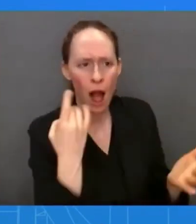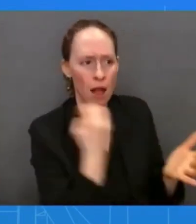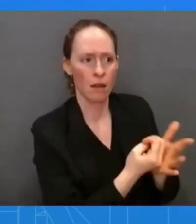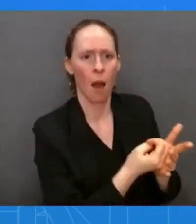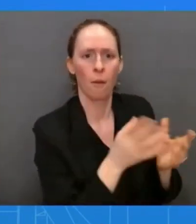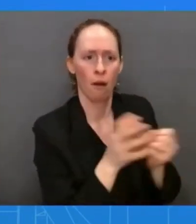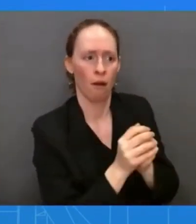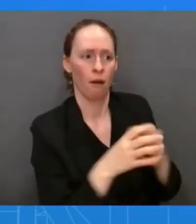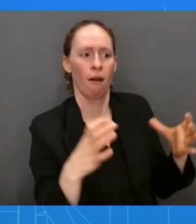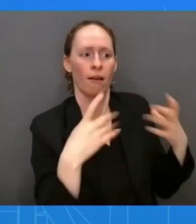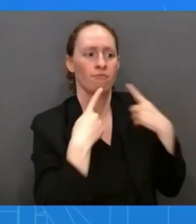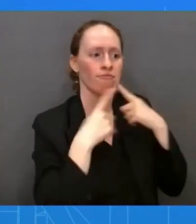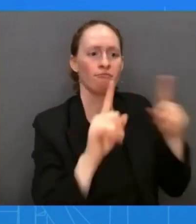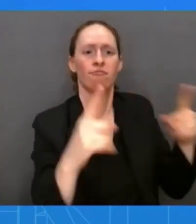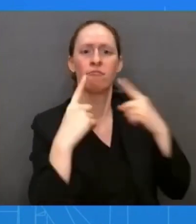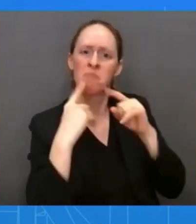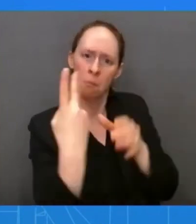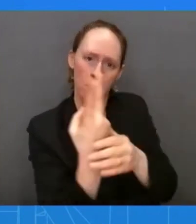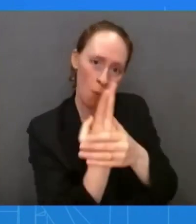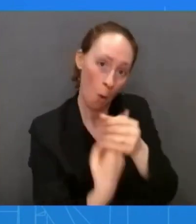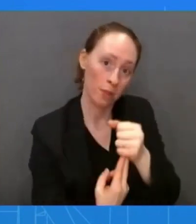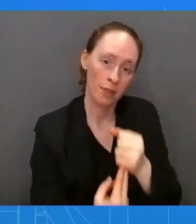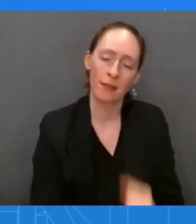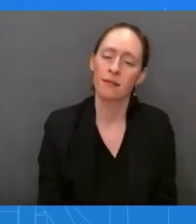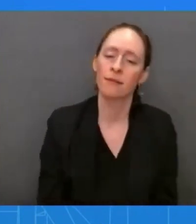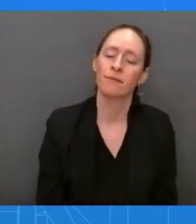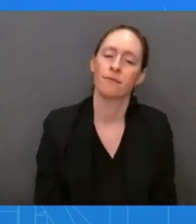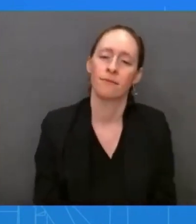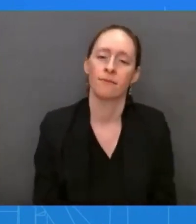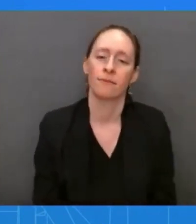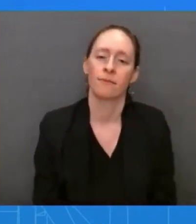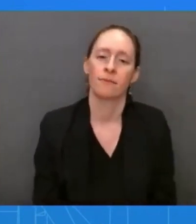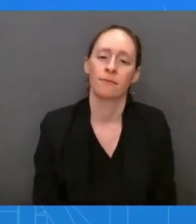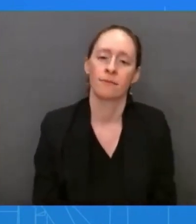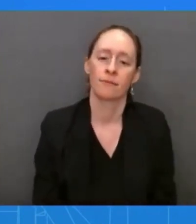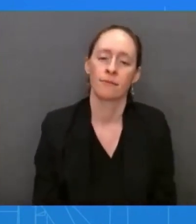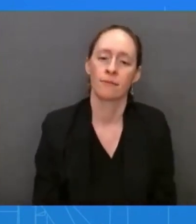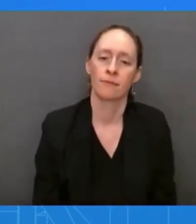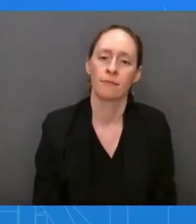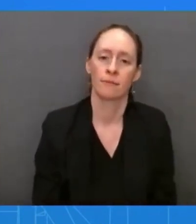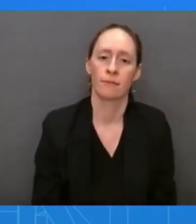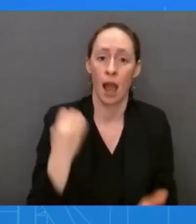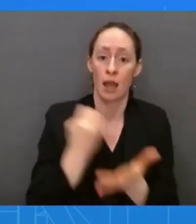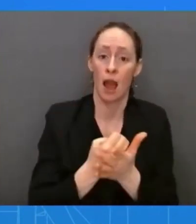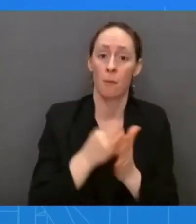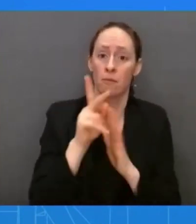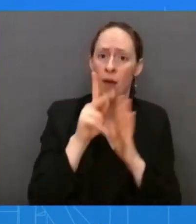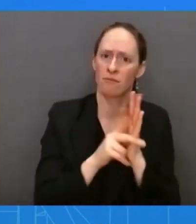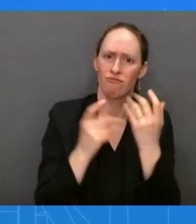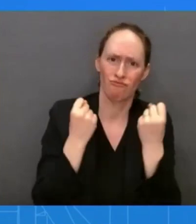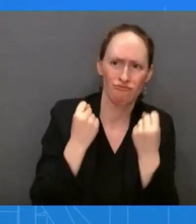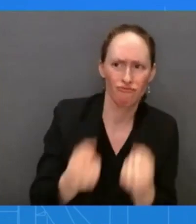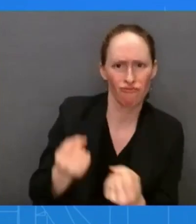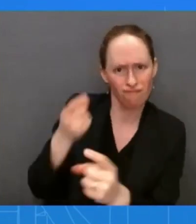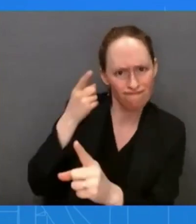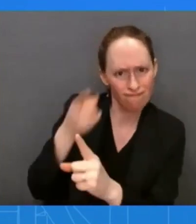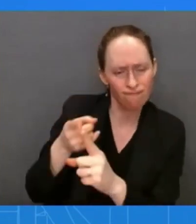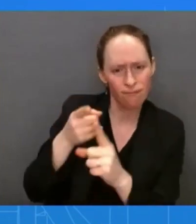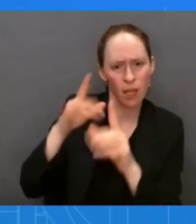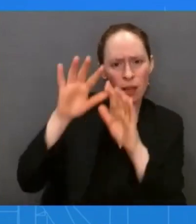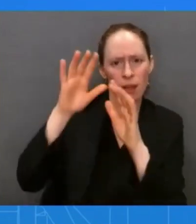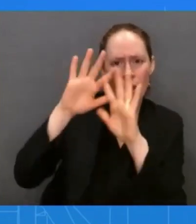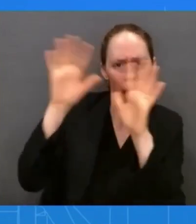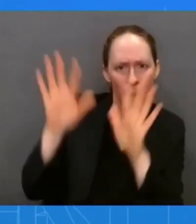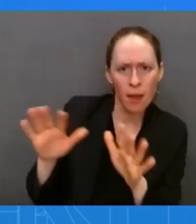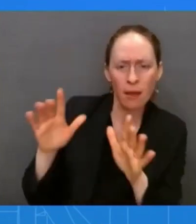to take bold action to combat climate change, promote inclusive economic growth and good jobs, strengthen our democracies, supporting efforts